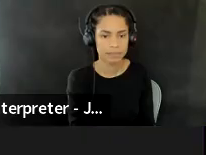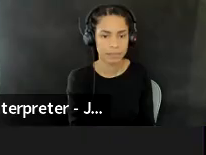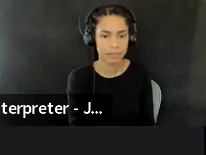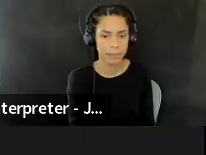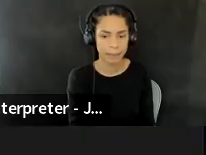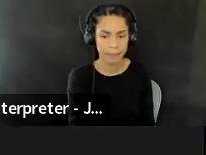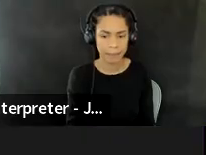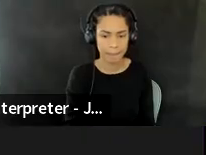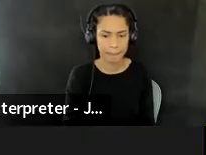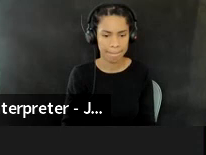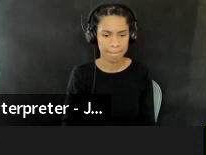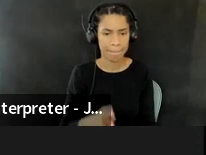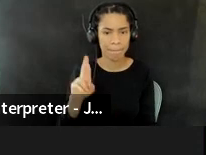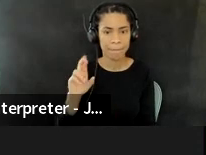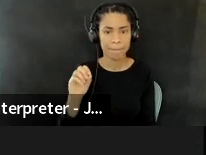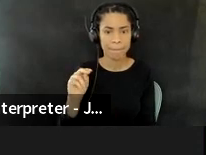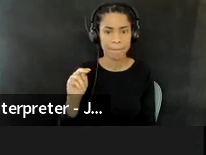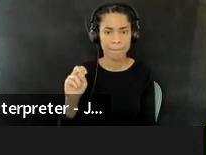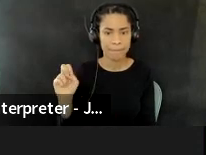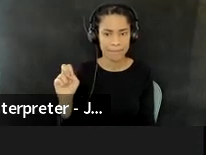Emily, that was so beautiful. Thank you.